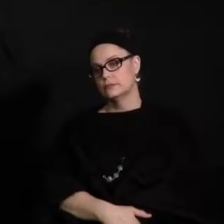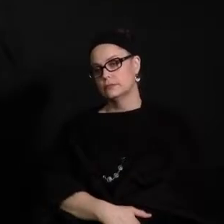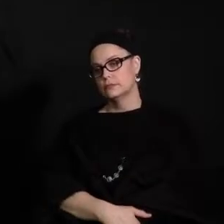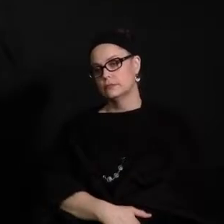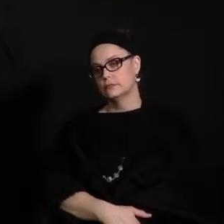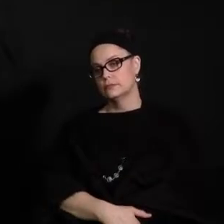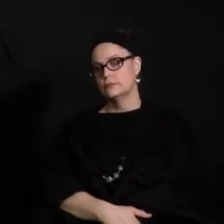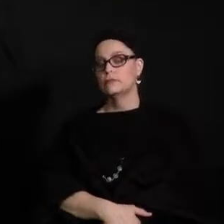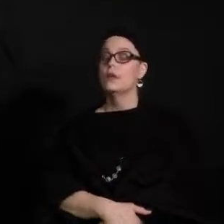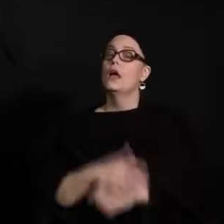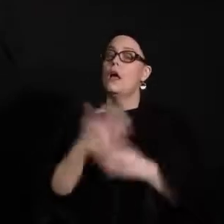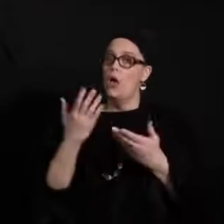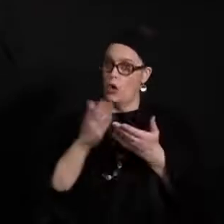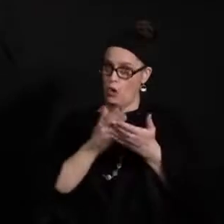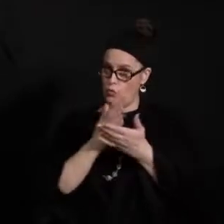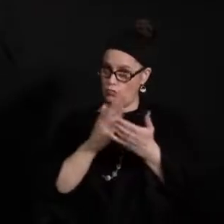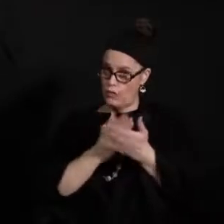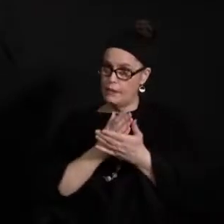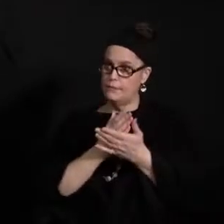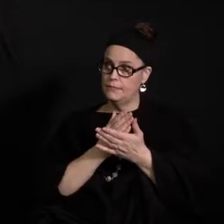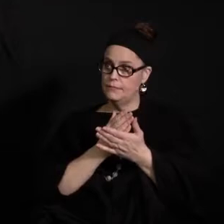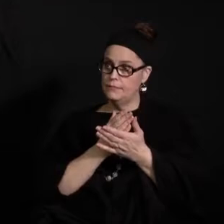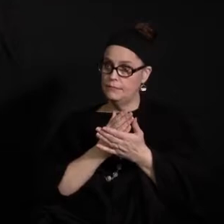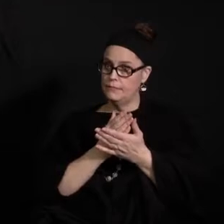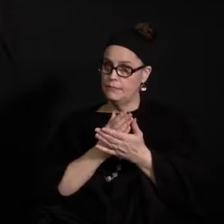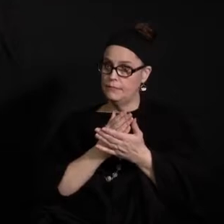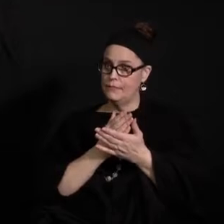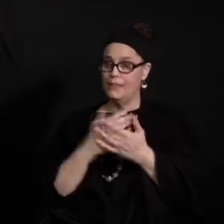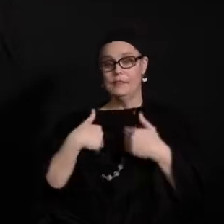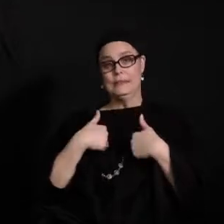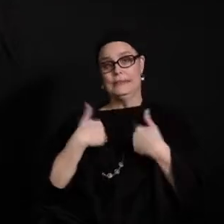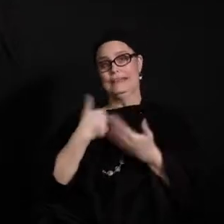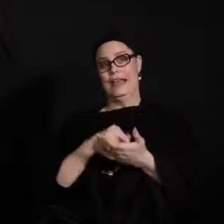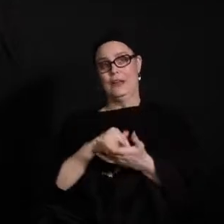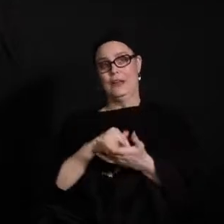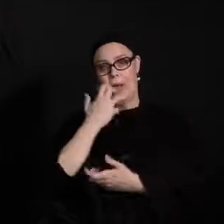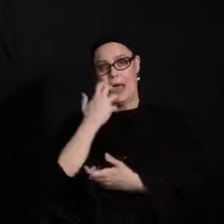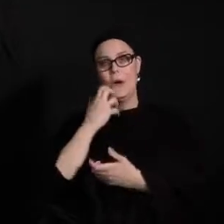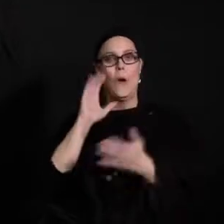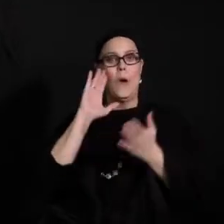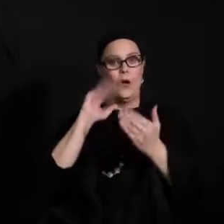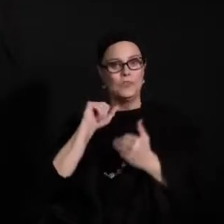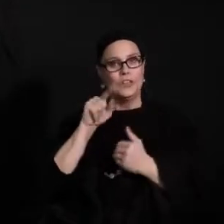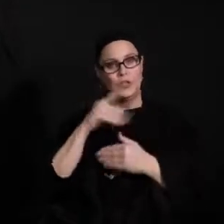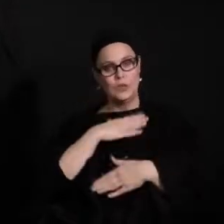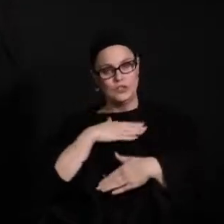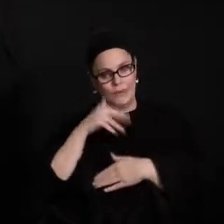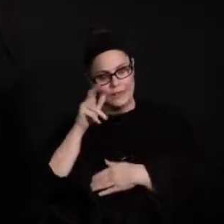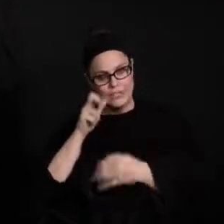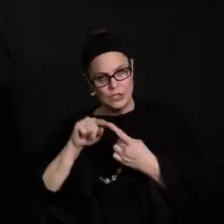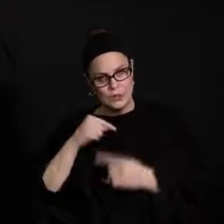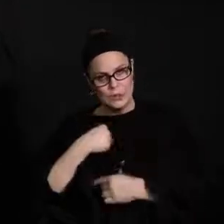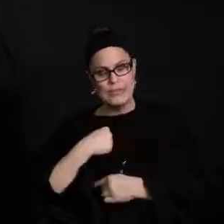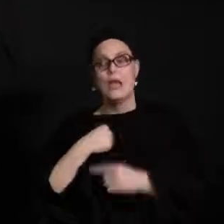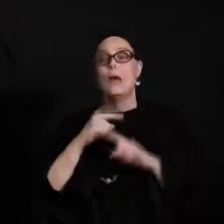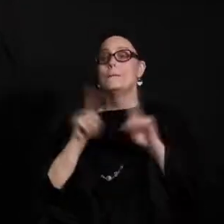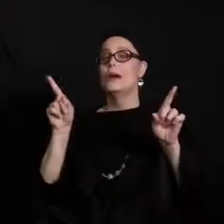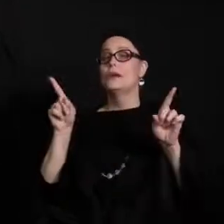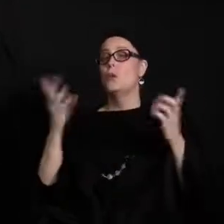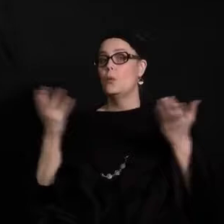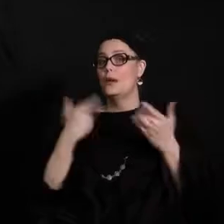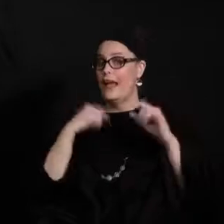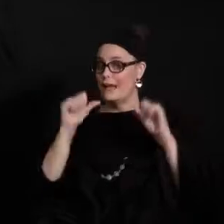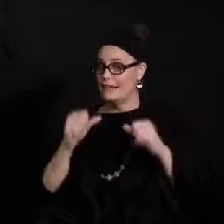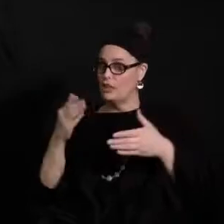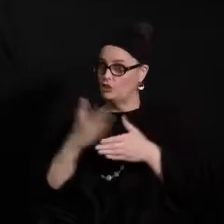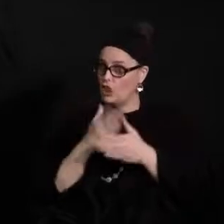All righty. That is again, I'm coming back. Boy, hopefully you're enjoying listening to me. But what I can share with